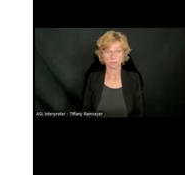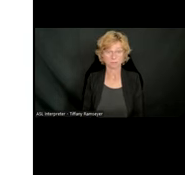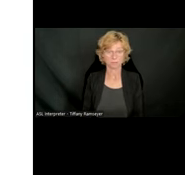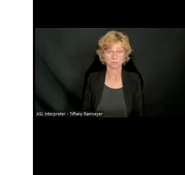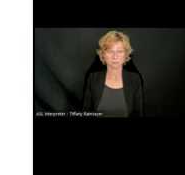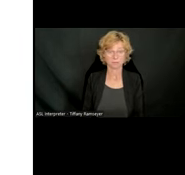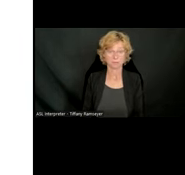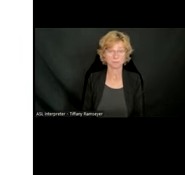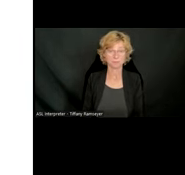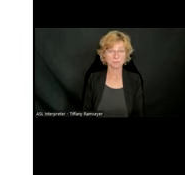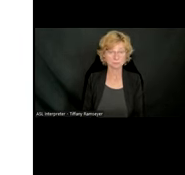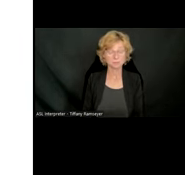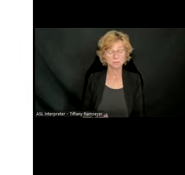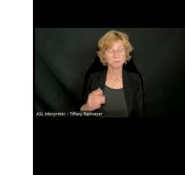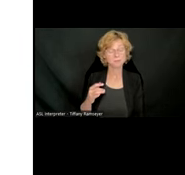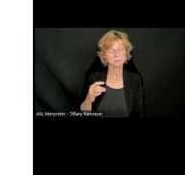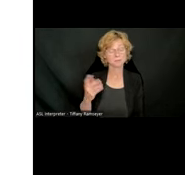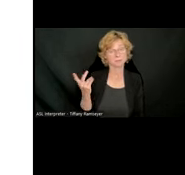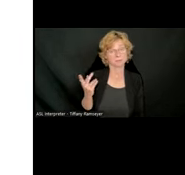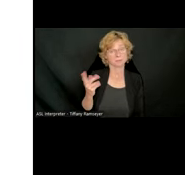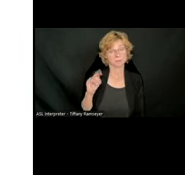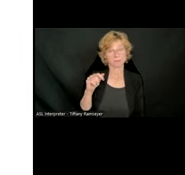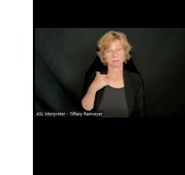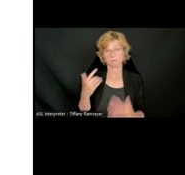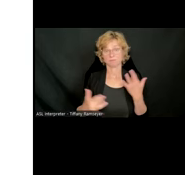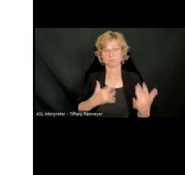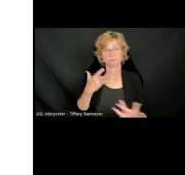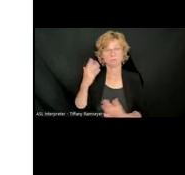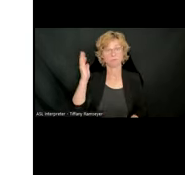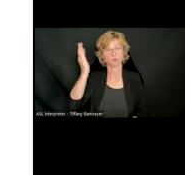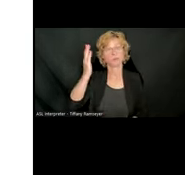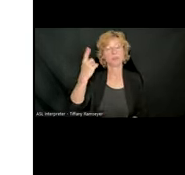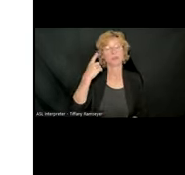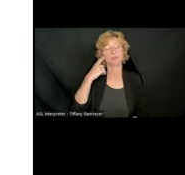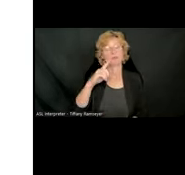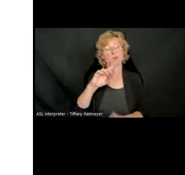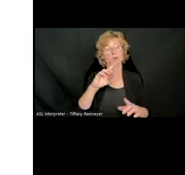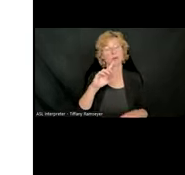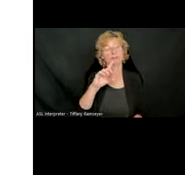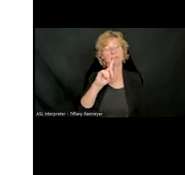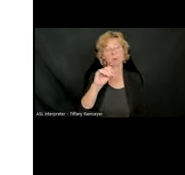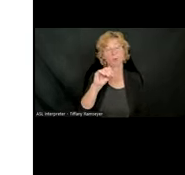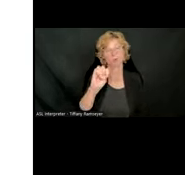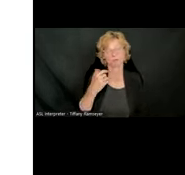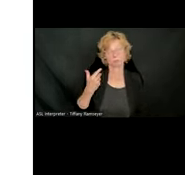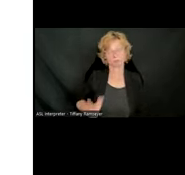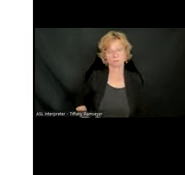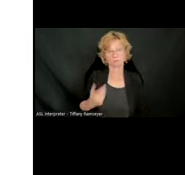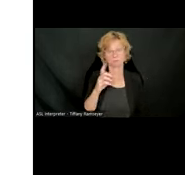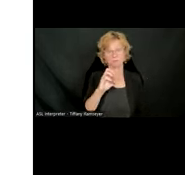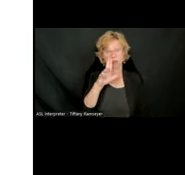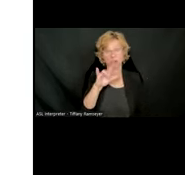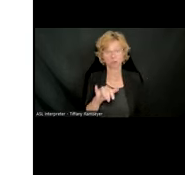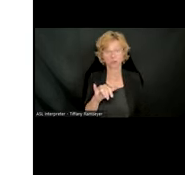Educational and I are excited to present on the path of the Department of Education. I am Ellery from the Office of Educational Technology